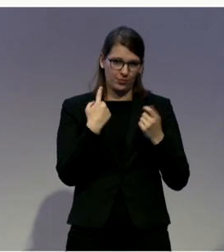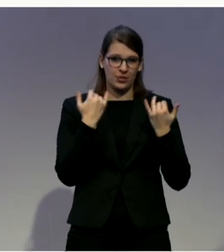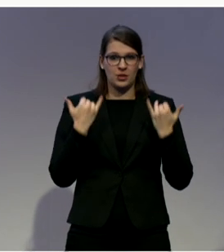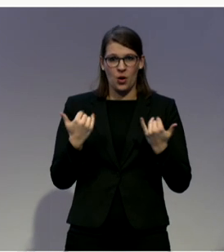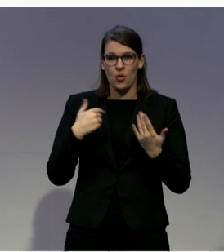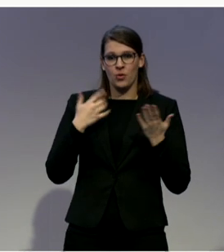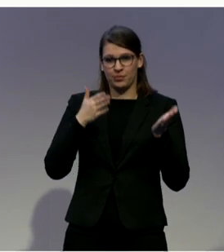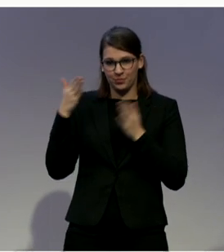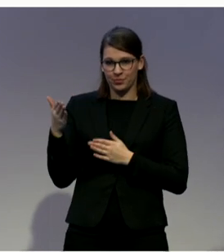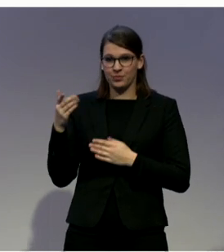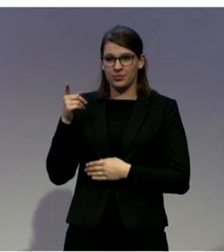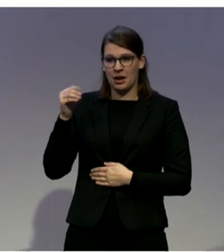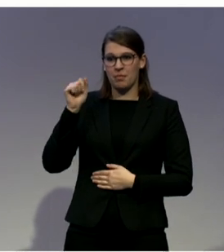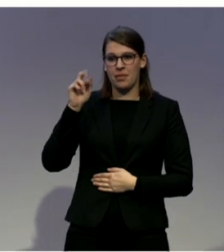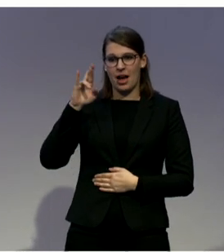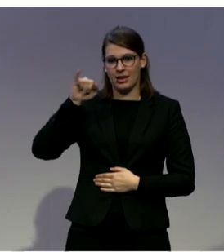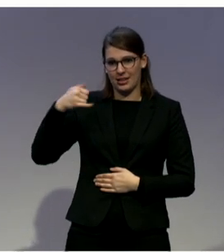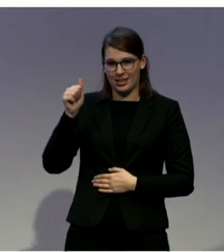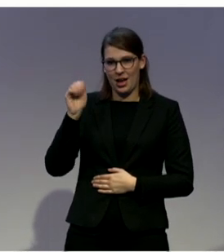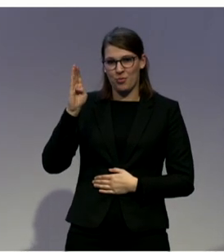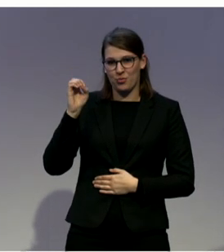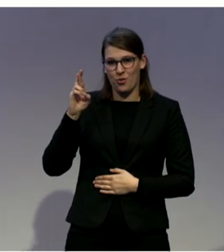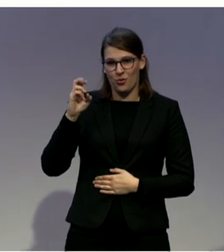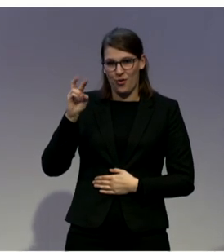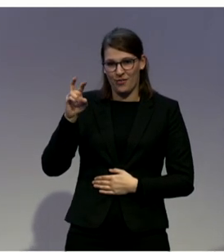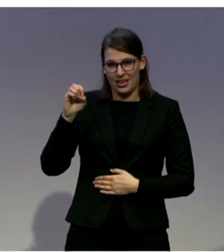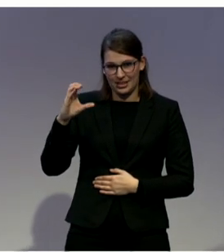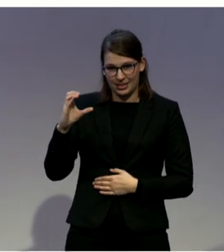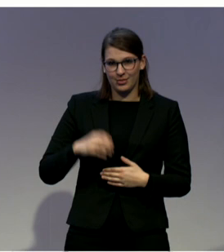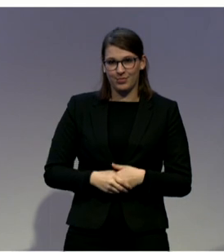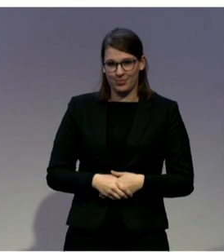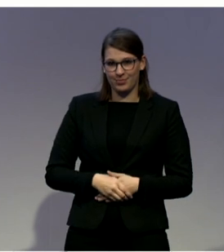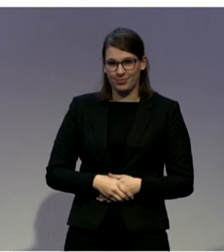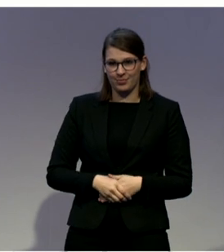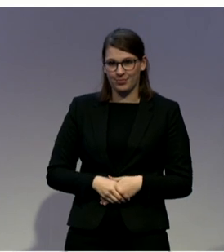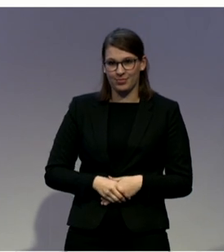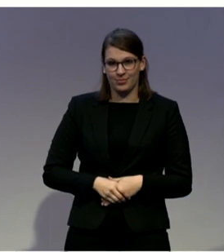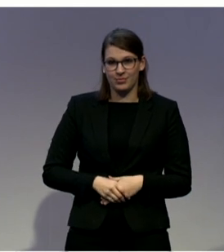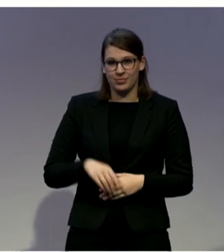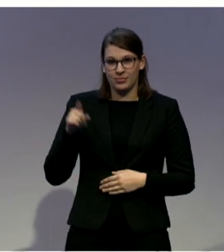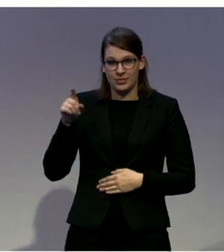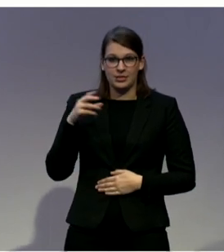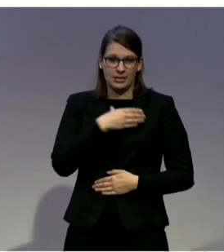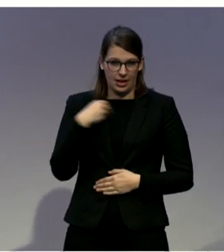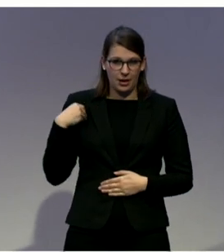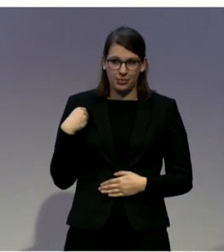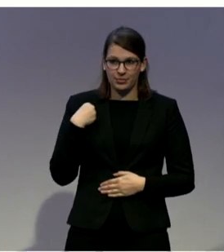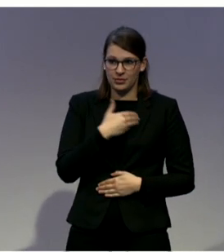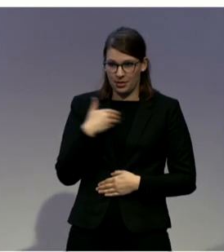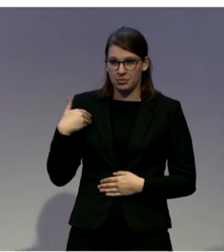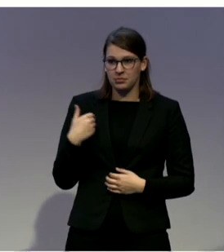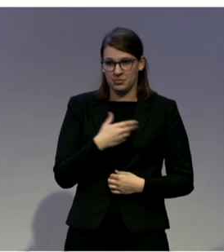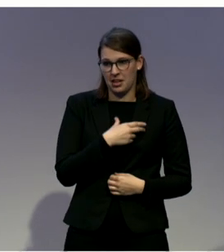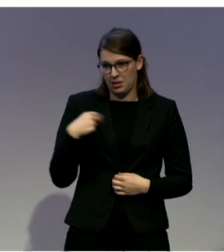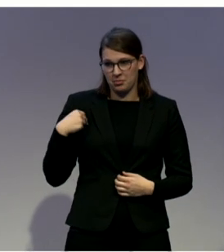Maria Borovec from the Center for Rehabilitation in Zagreb. Thank you, Marta. It's great to be here